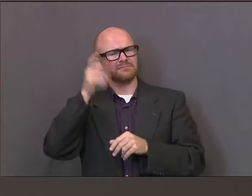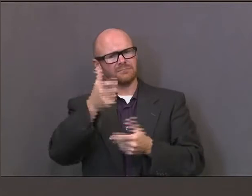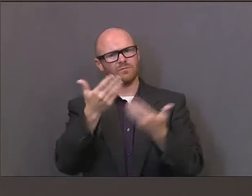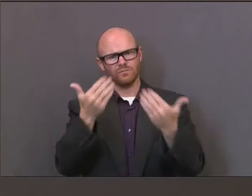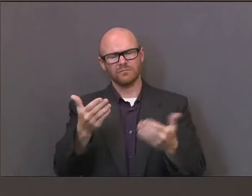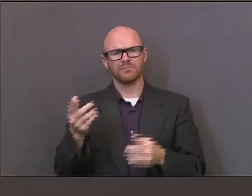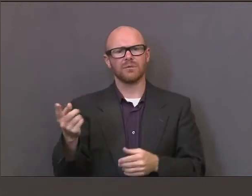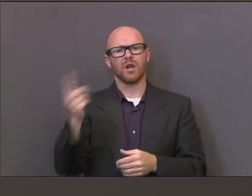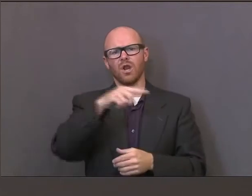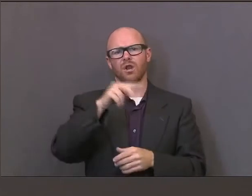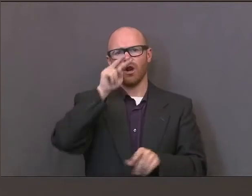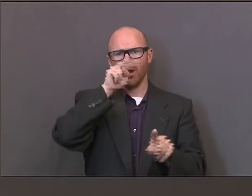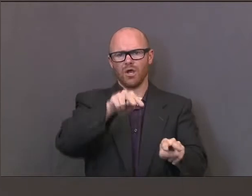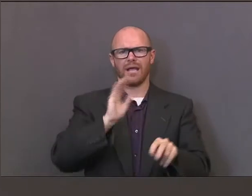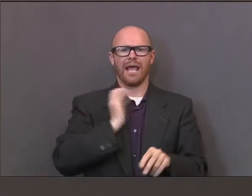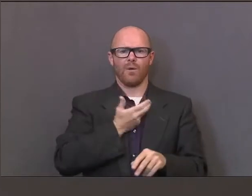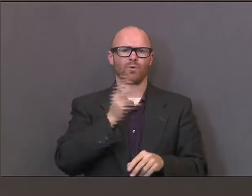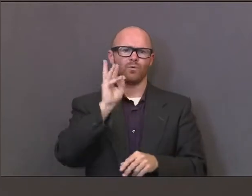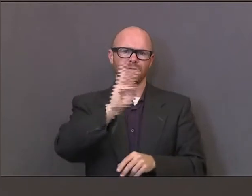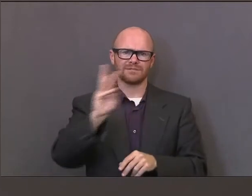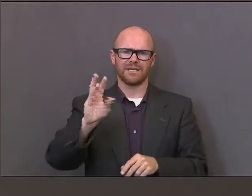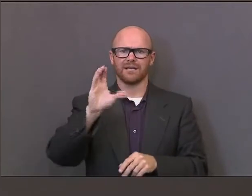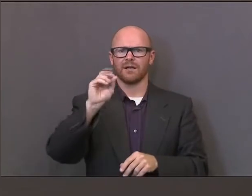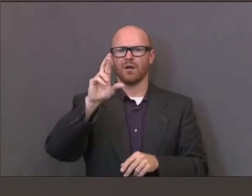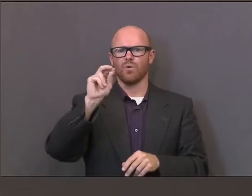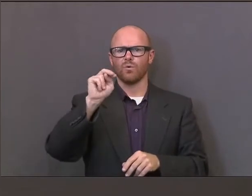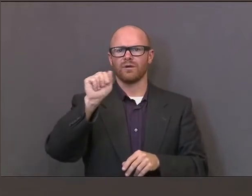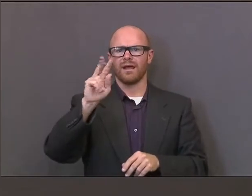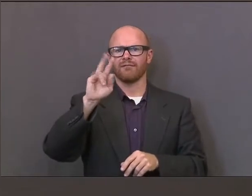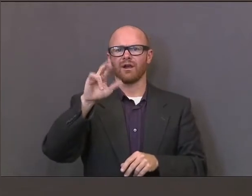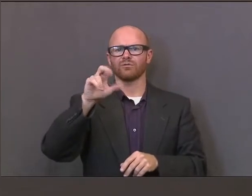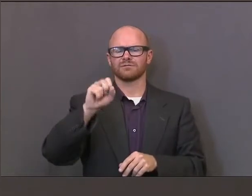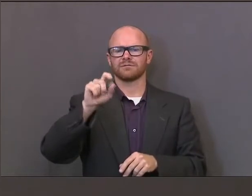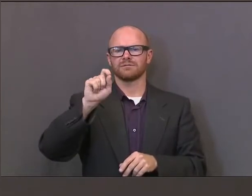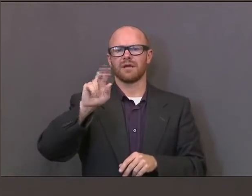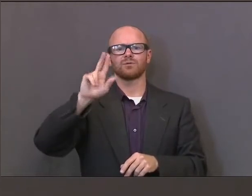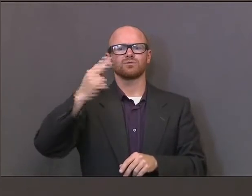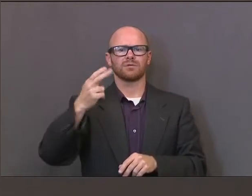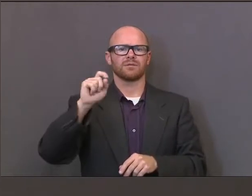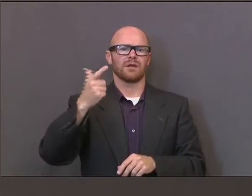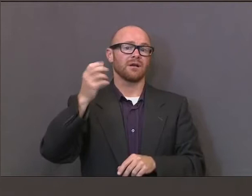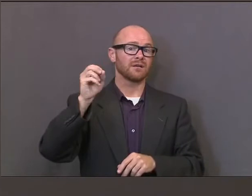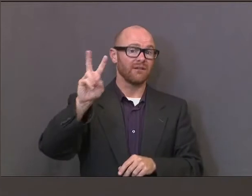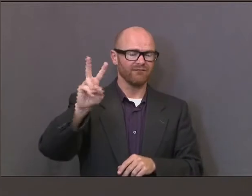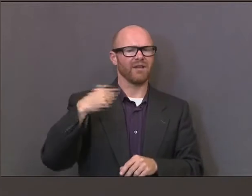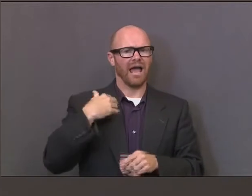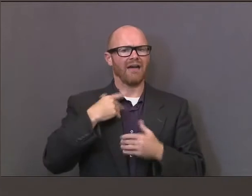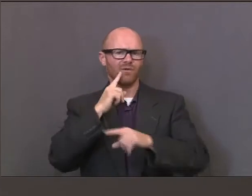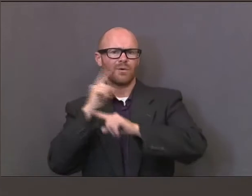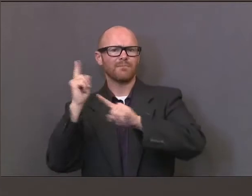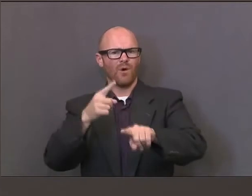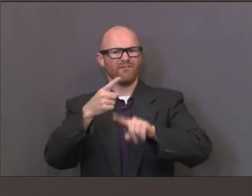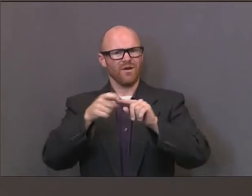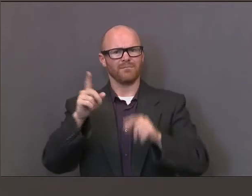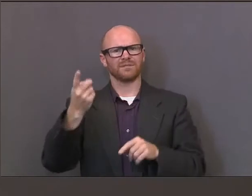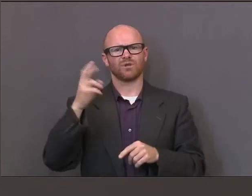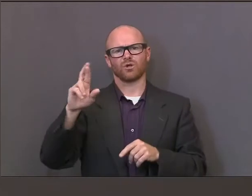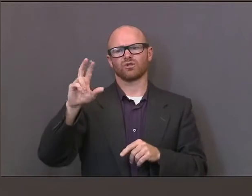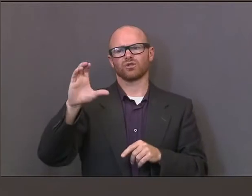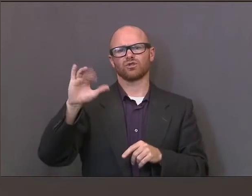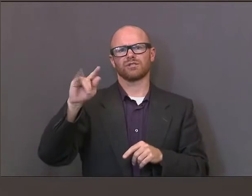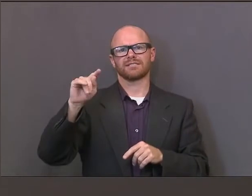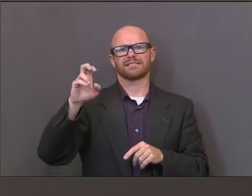.utah.gov, you'll have the latest updates on this issue. And, again, we've worked very hard